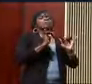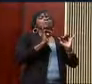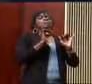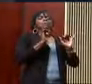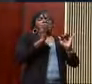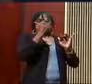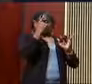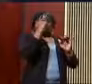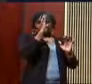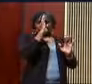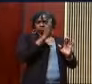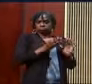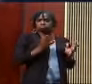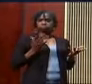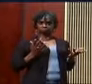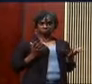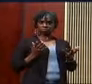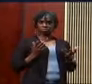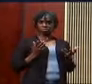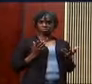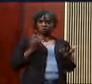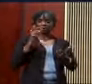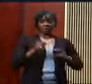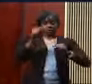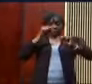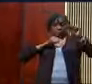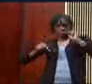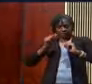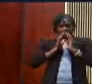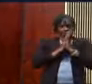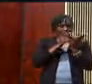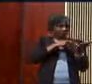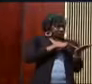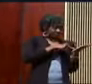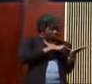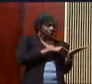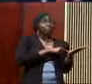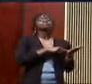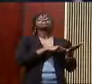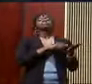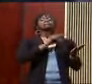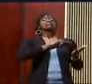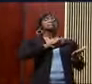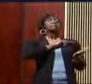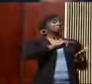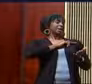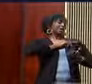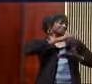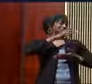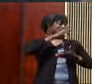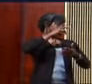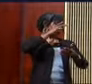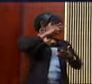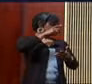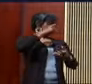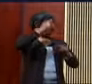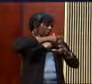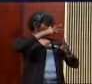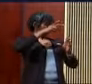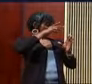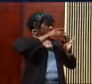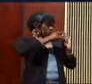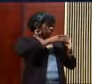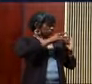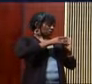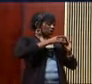Now, watch what the text says. The text says that my man Nehemiah gets the bad news. And I imagine Nehemiah